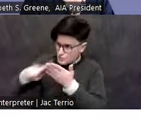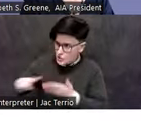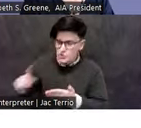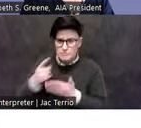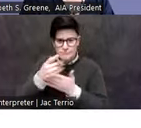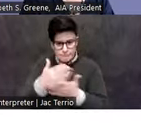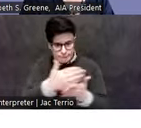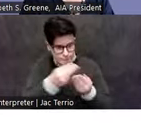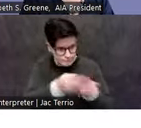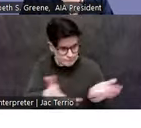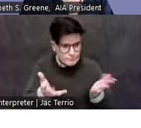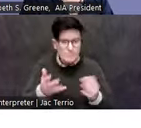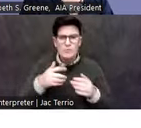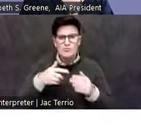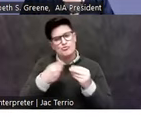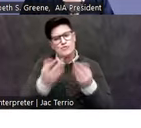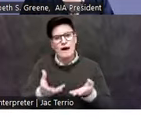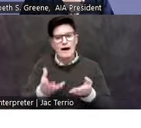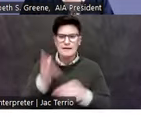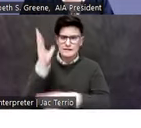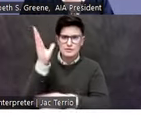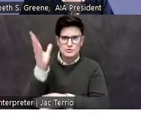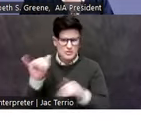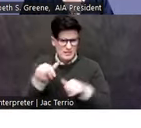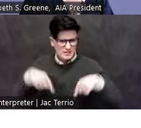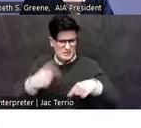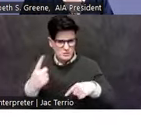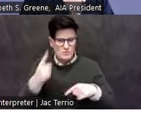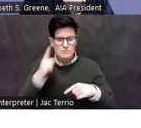providing programming like this one for a variety of audiences.